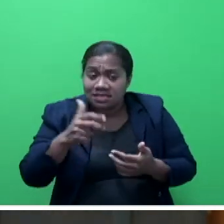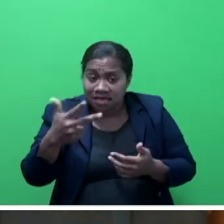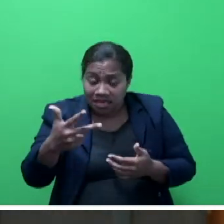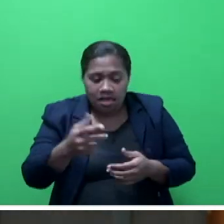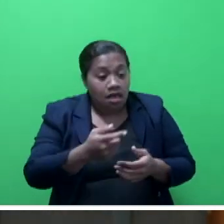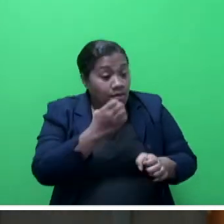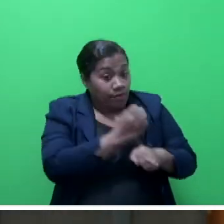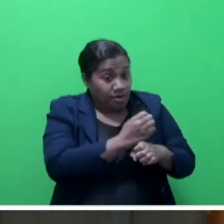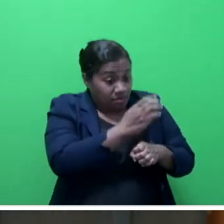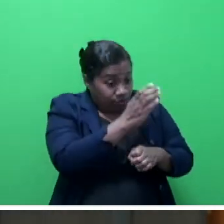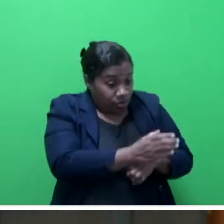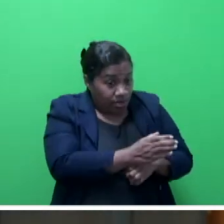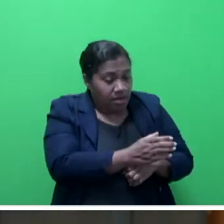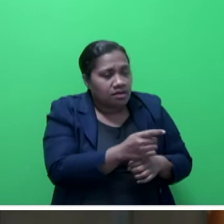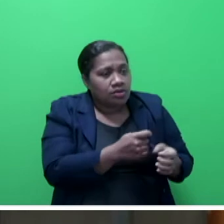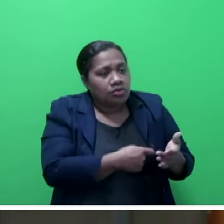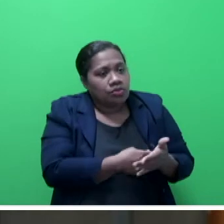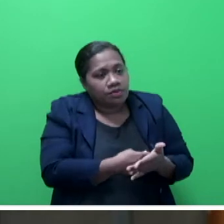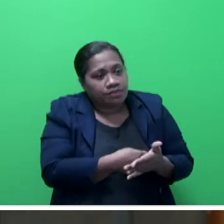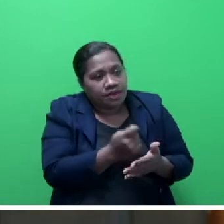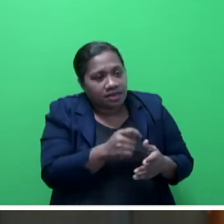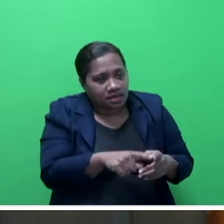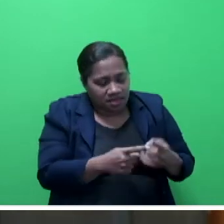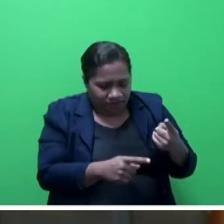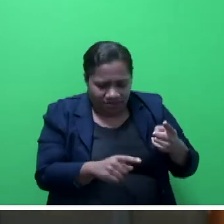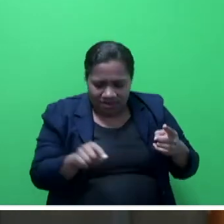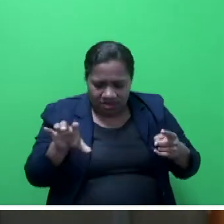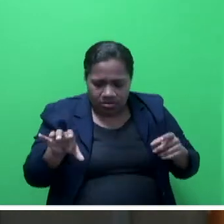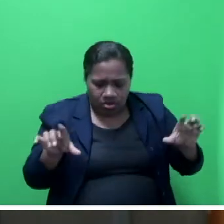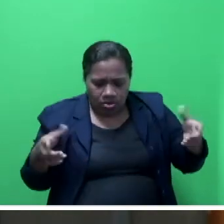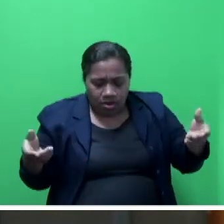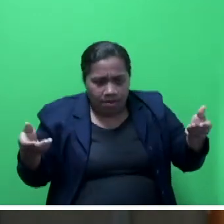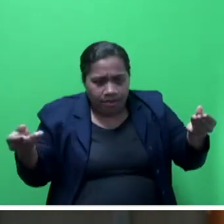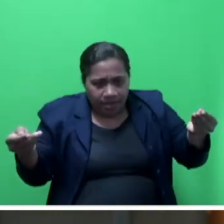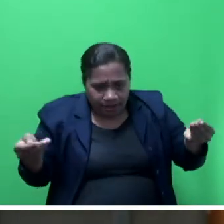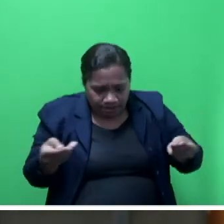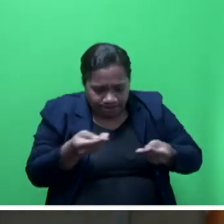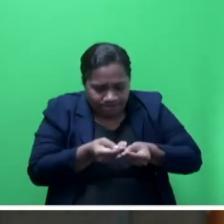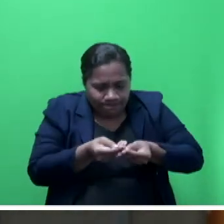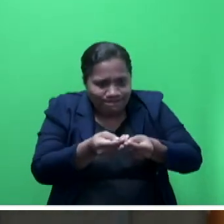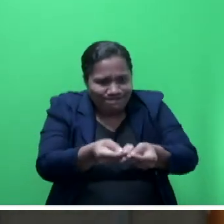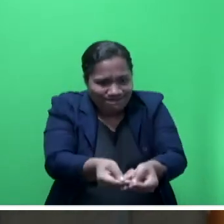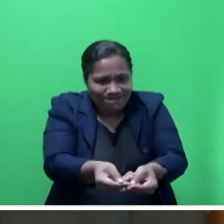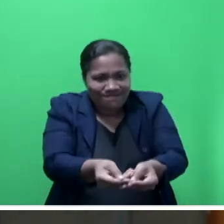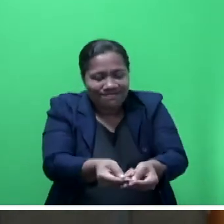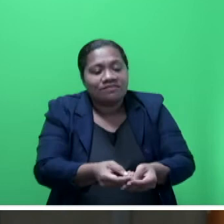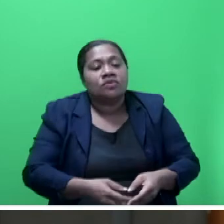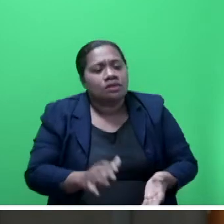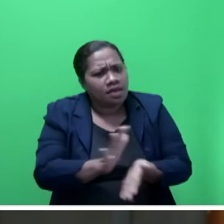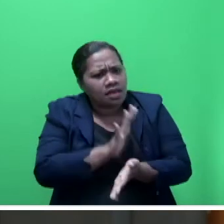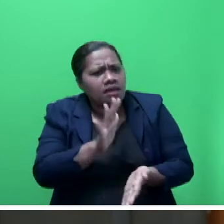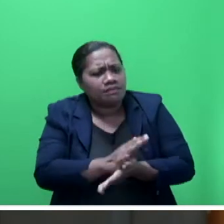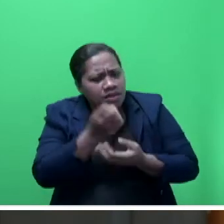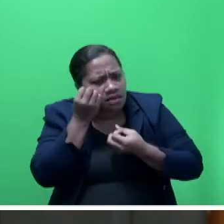be paying the difference to make up the sectoral minimum wage. Mr am happy to inform Mr Speaker Say that already